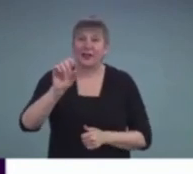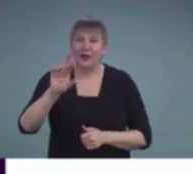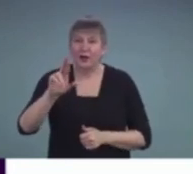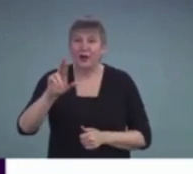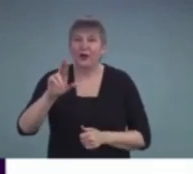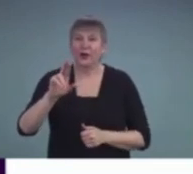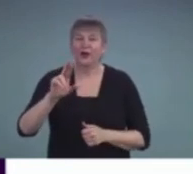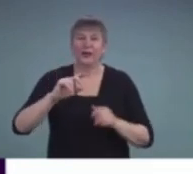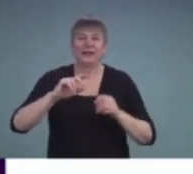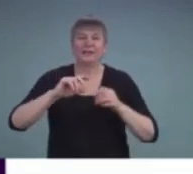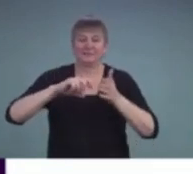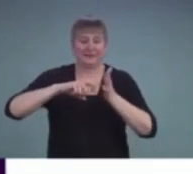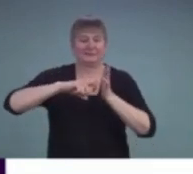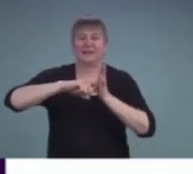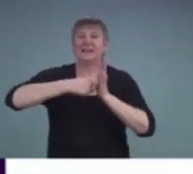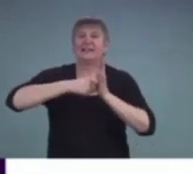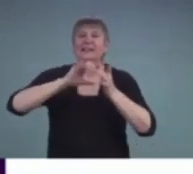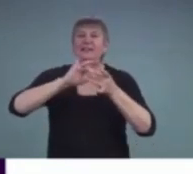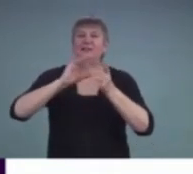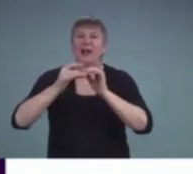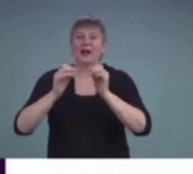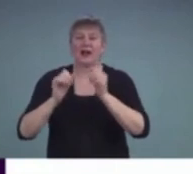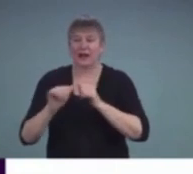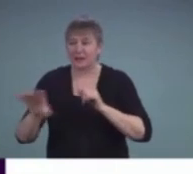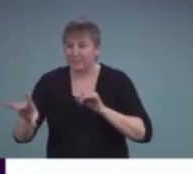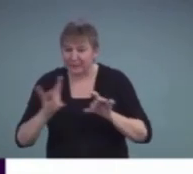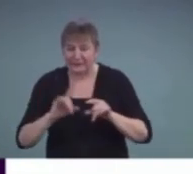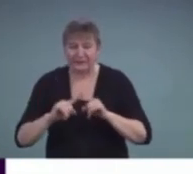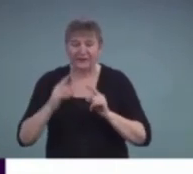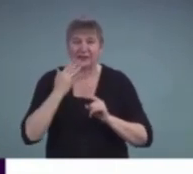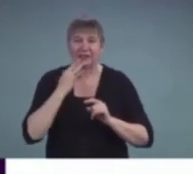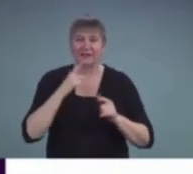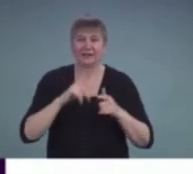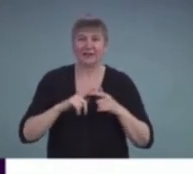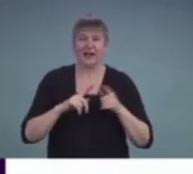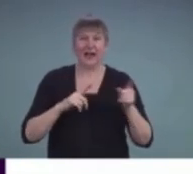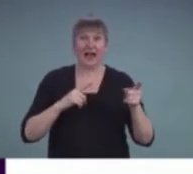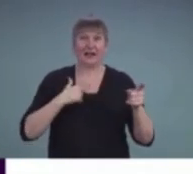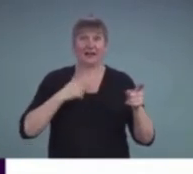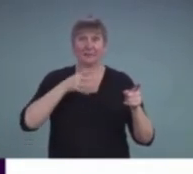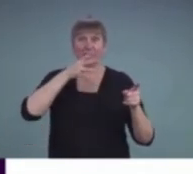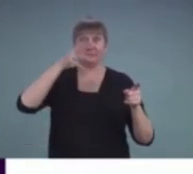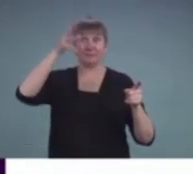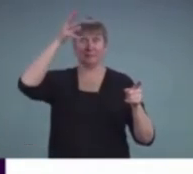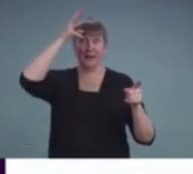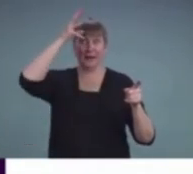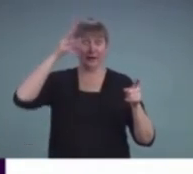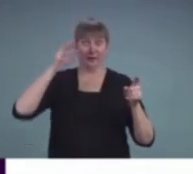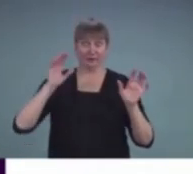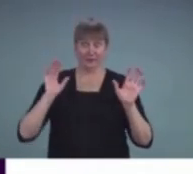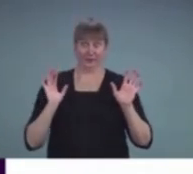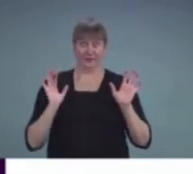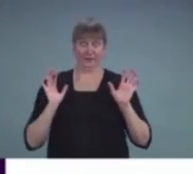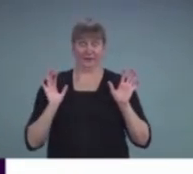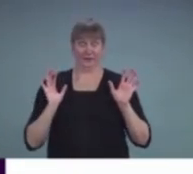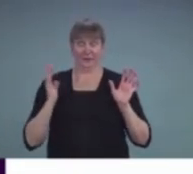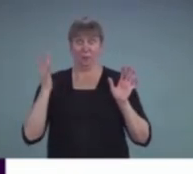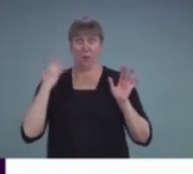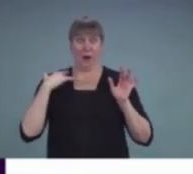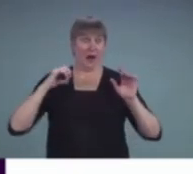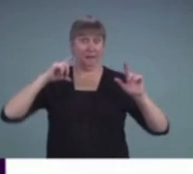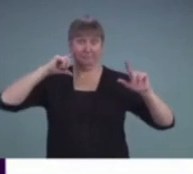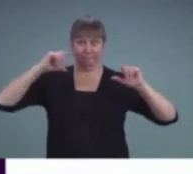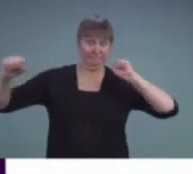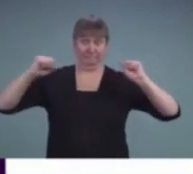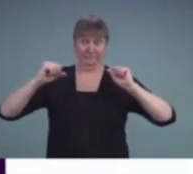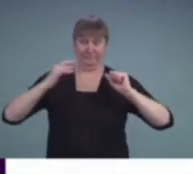student to pick their color and the parent sitting next to me is hyperventilating because, oh, my gosh, why would you ever have a bright color of a hearing